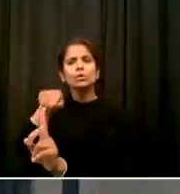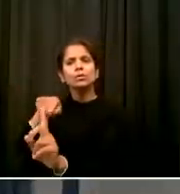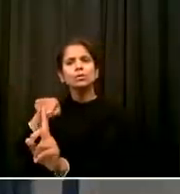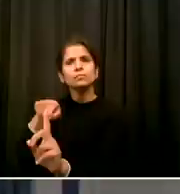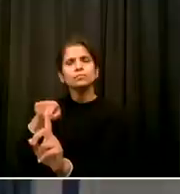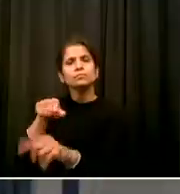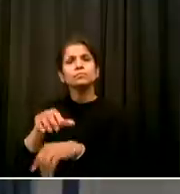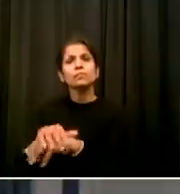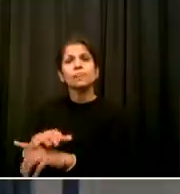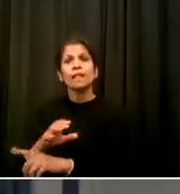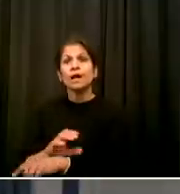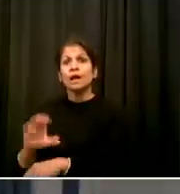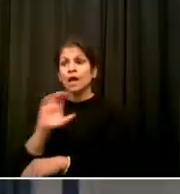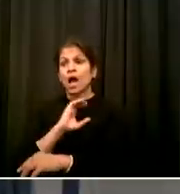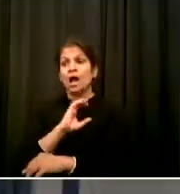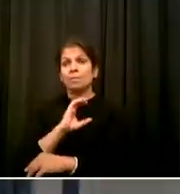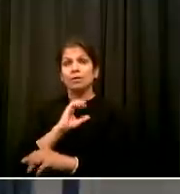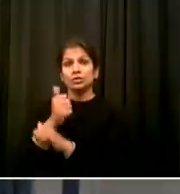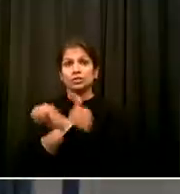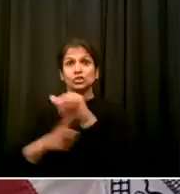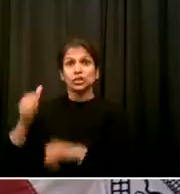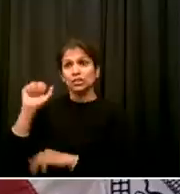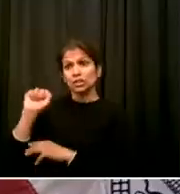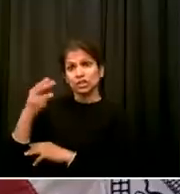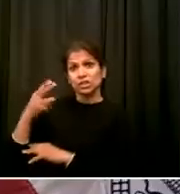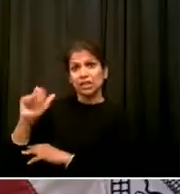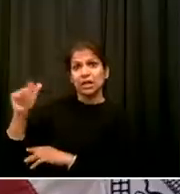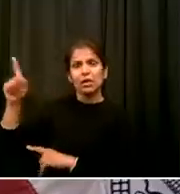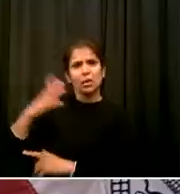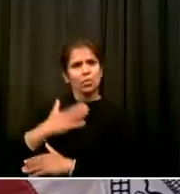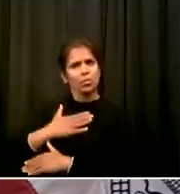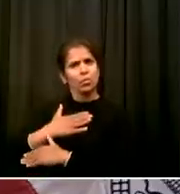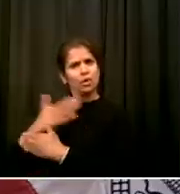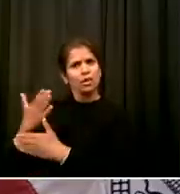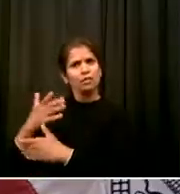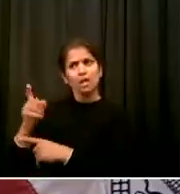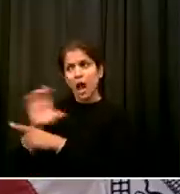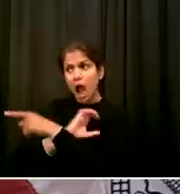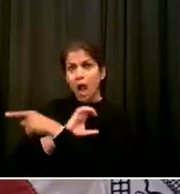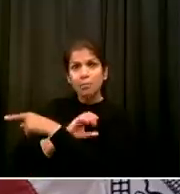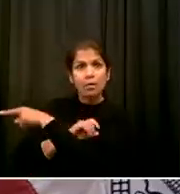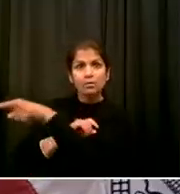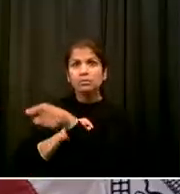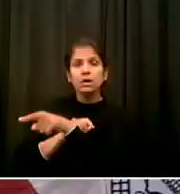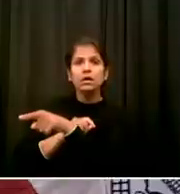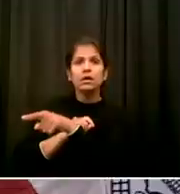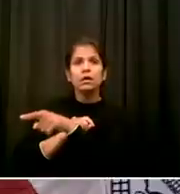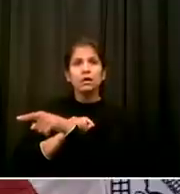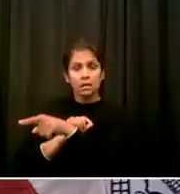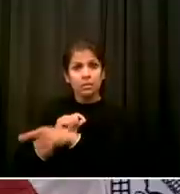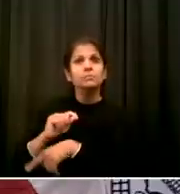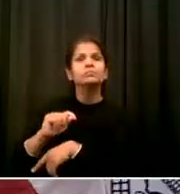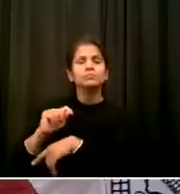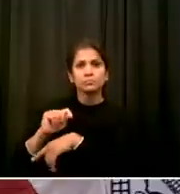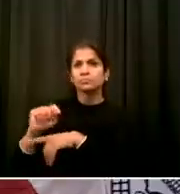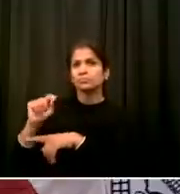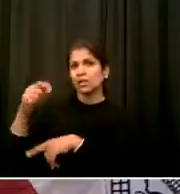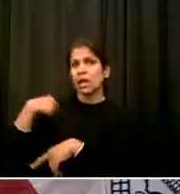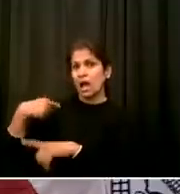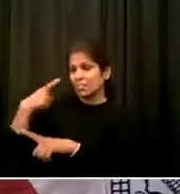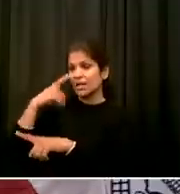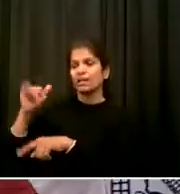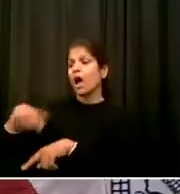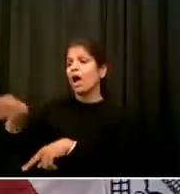stay. Can you explain that difference? Yeah, sure. I've talked to the commissioner about it, Julia He understands, and to his great credit,